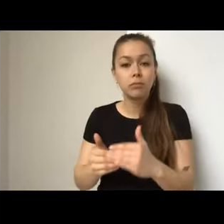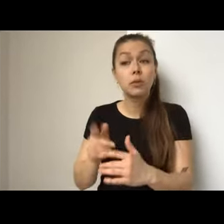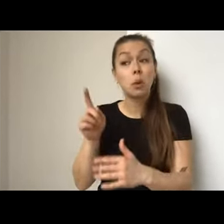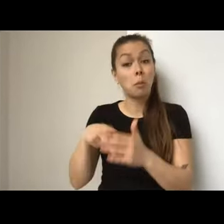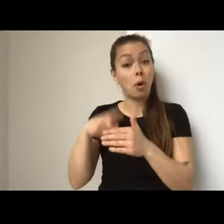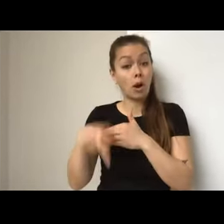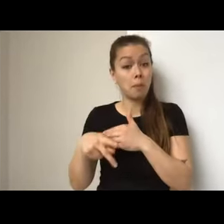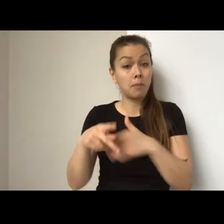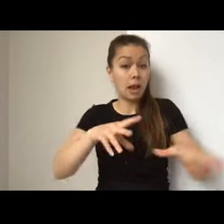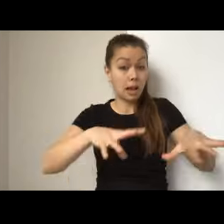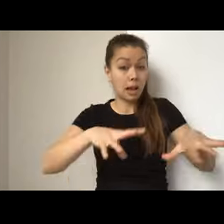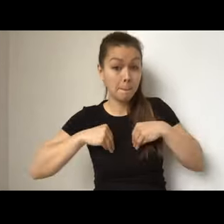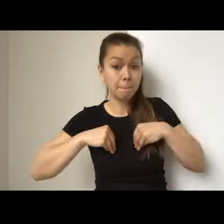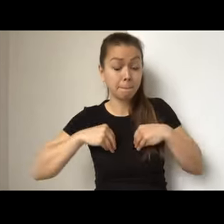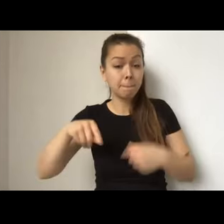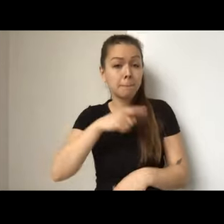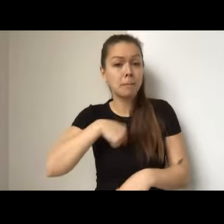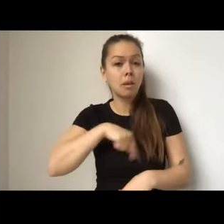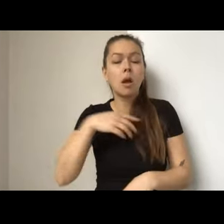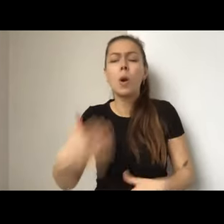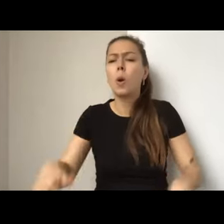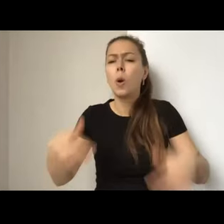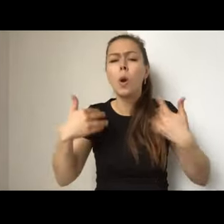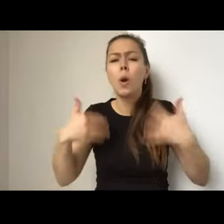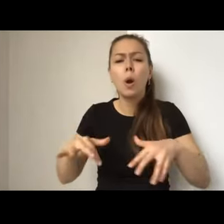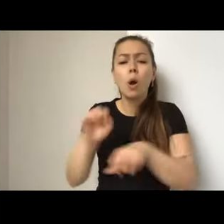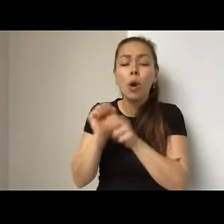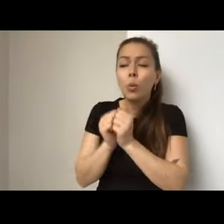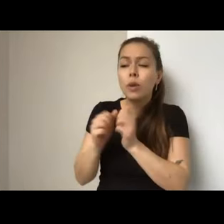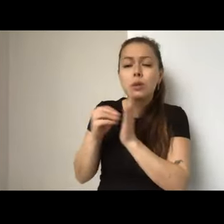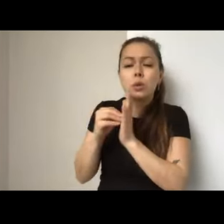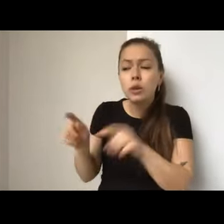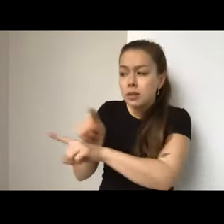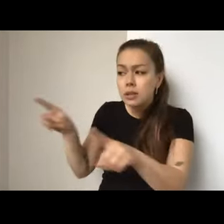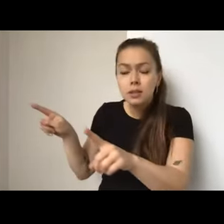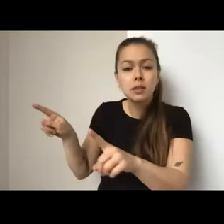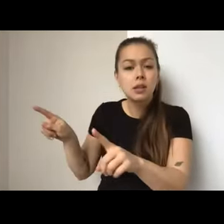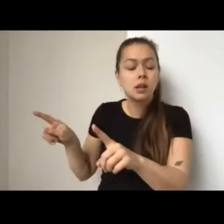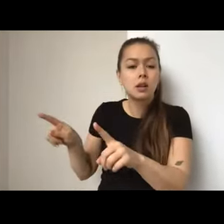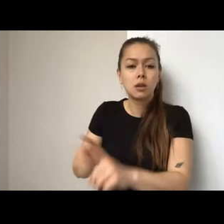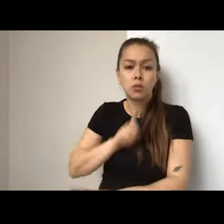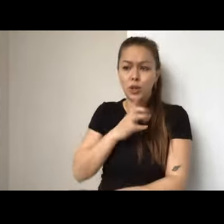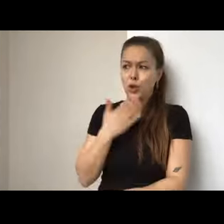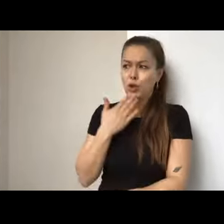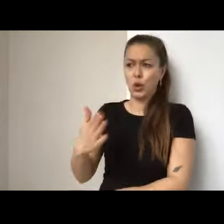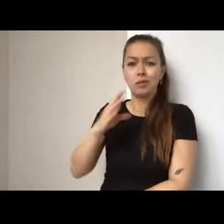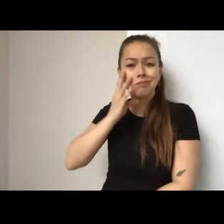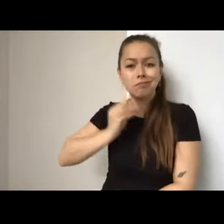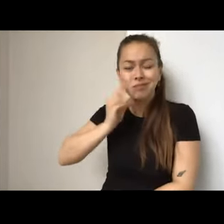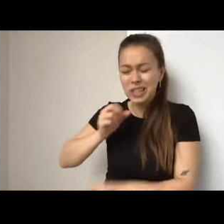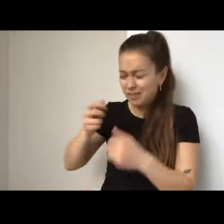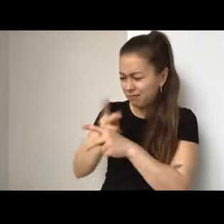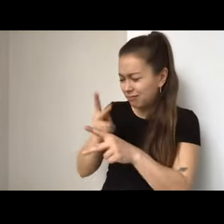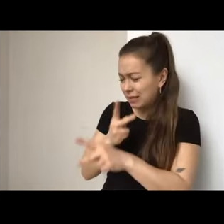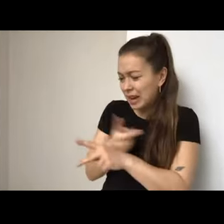to, you know, roll out and work with the students, it was a great experience trying to understand, you know, what actually this, uh, solution could be and how do